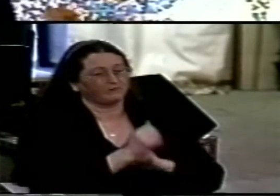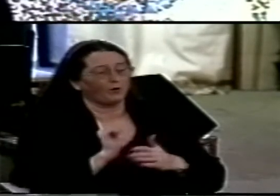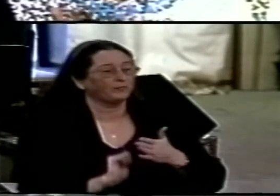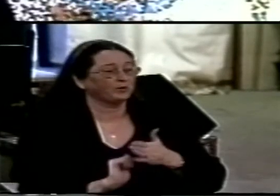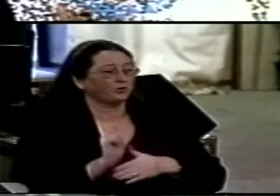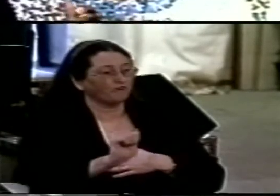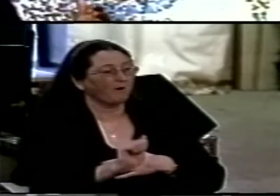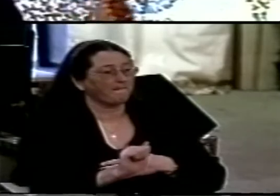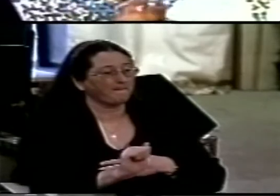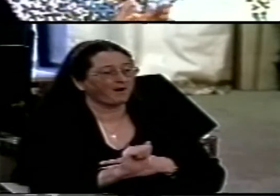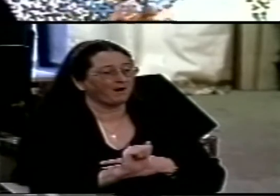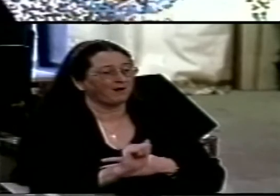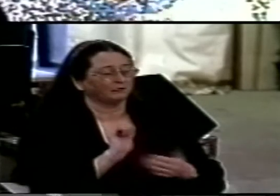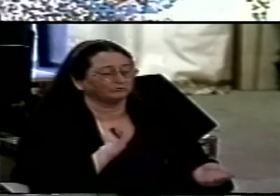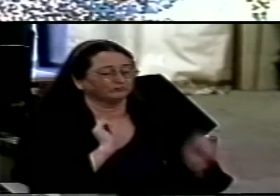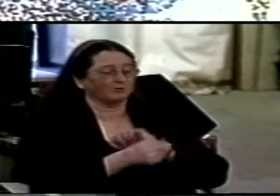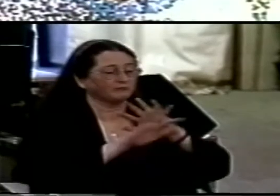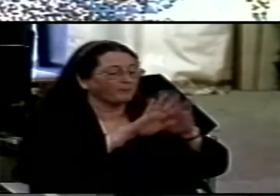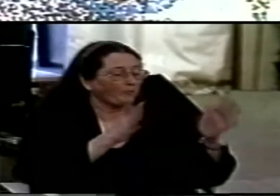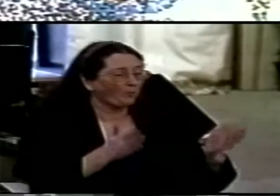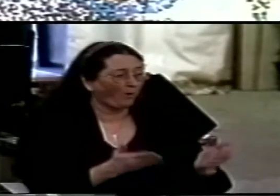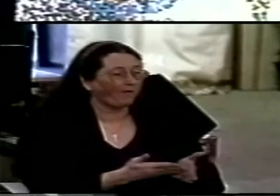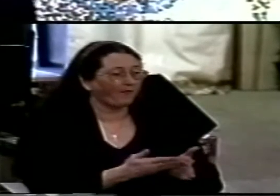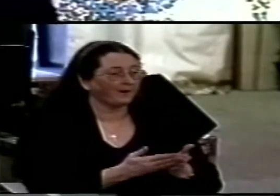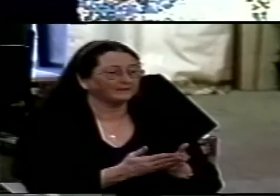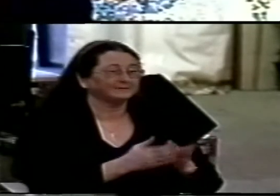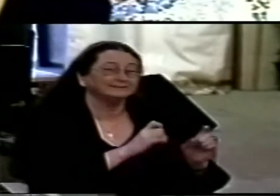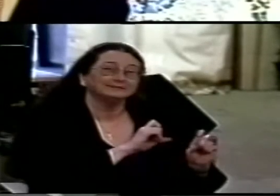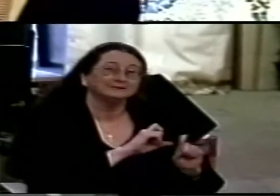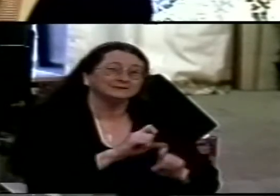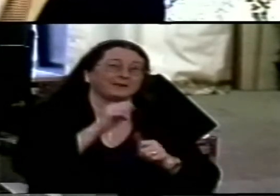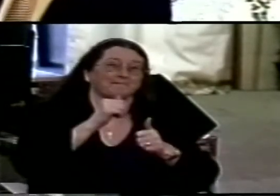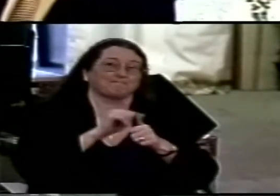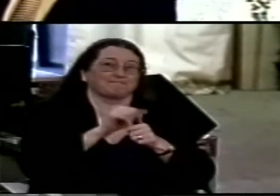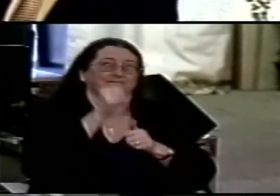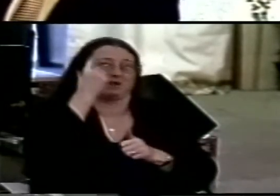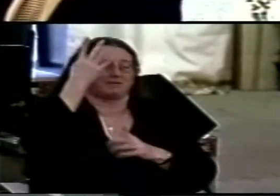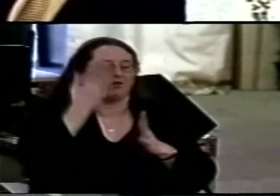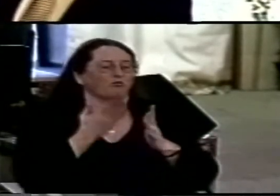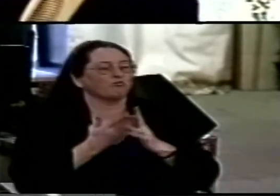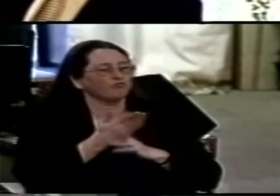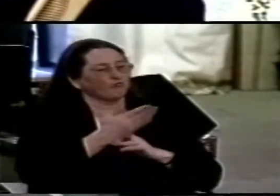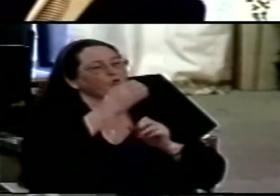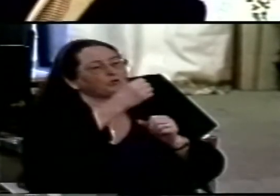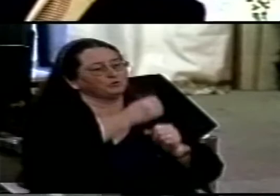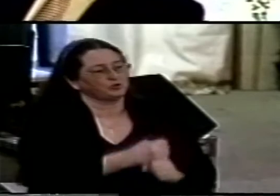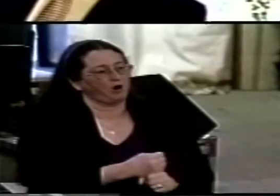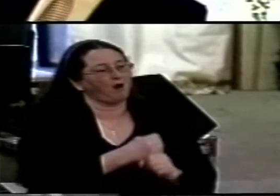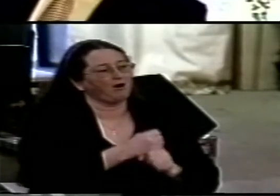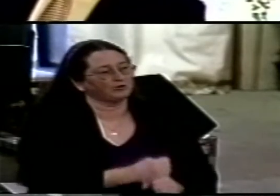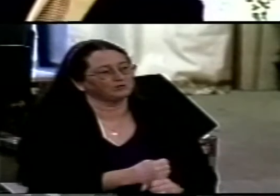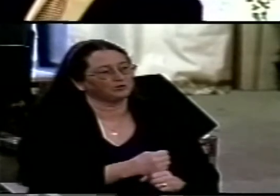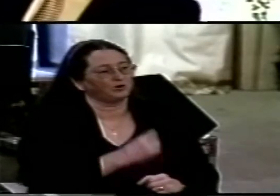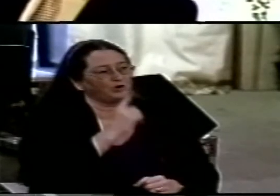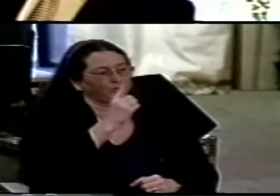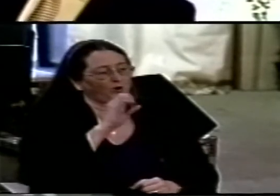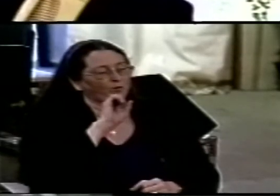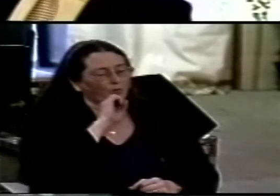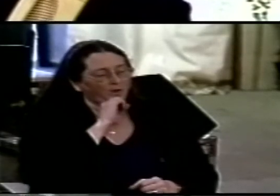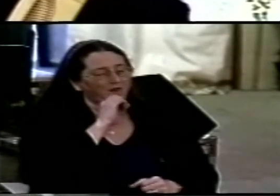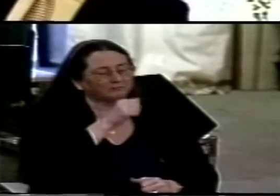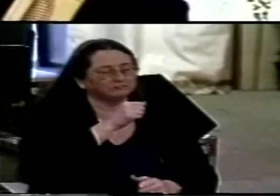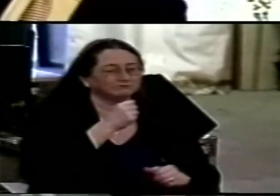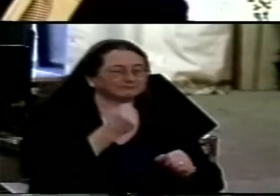or a transformed world it is still through the church that God will make known his